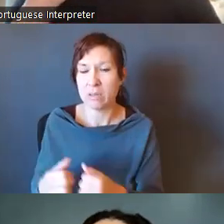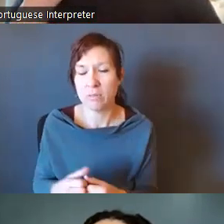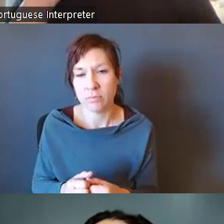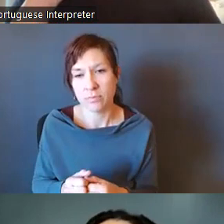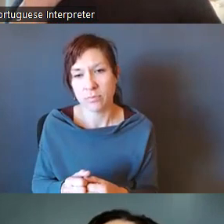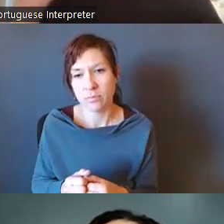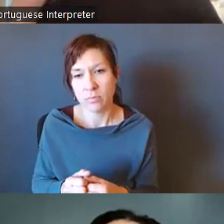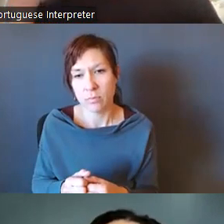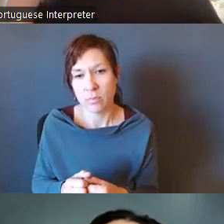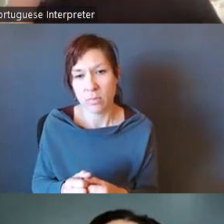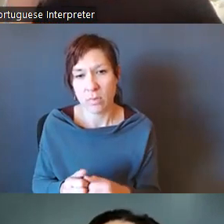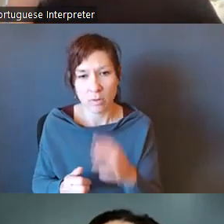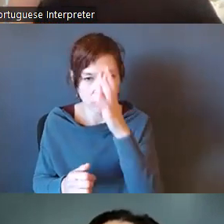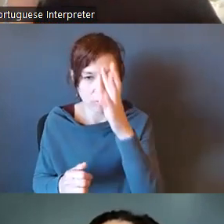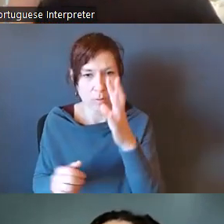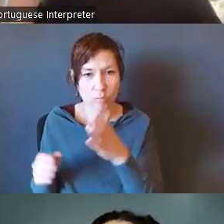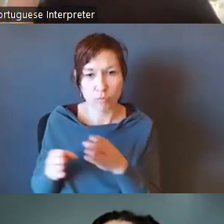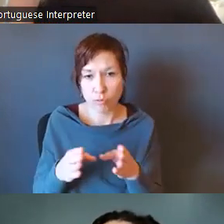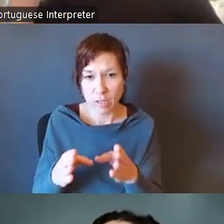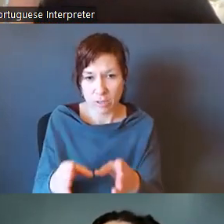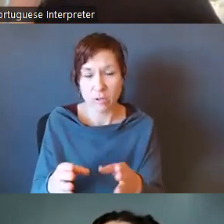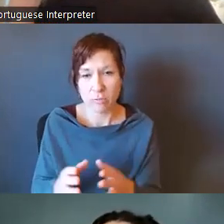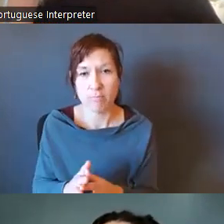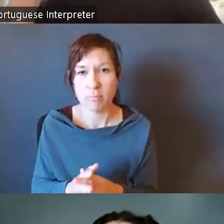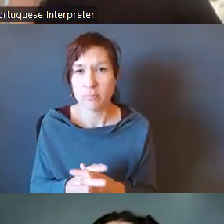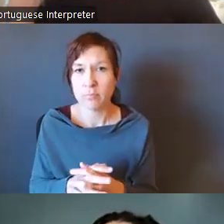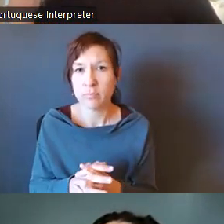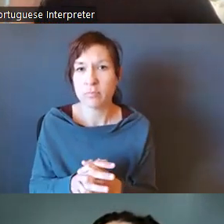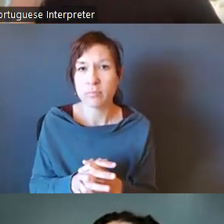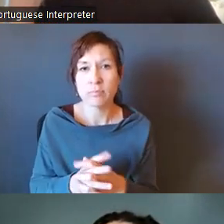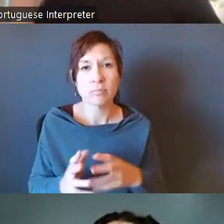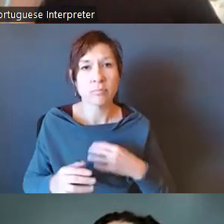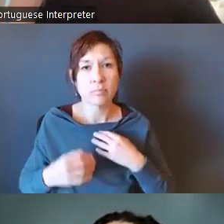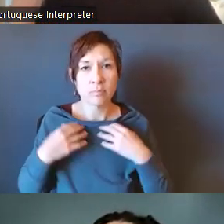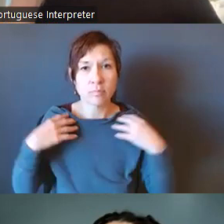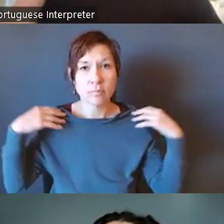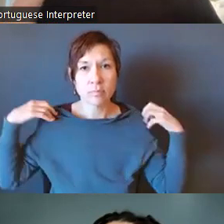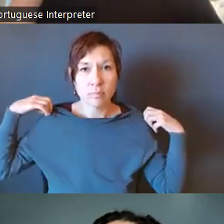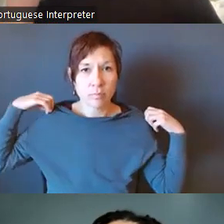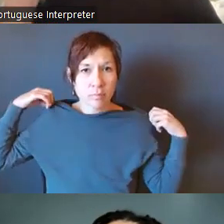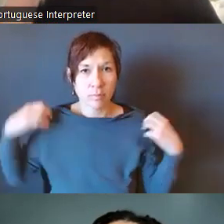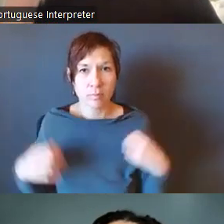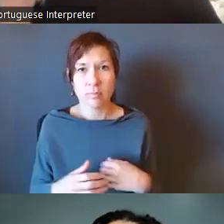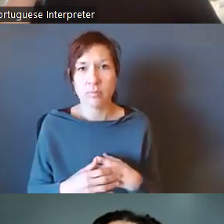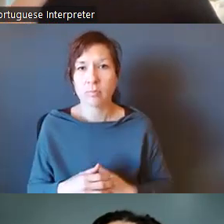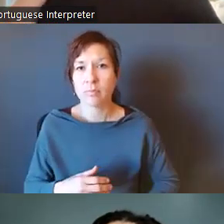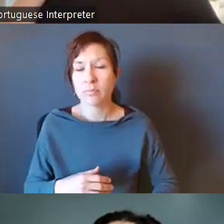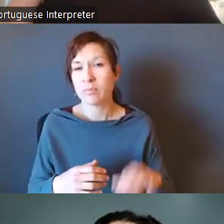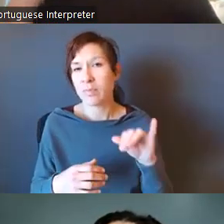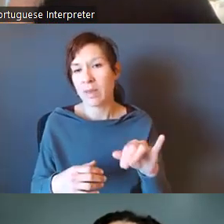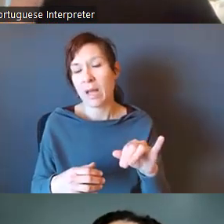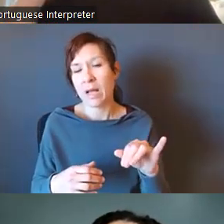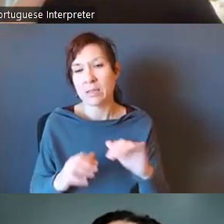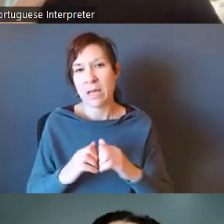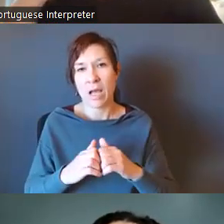strategy, developing the strategy for their agency. So that was sort of the launching point from